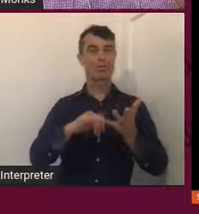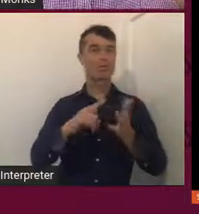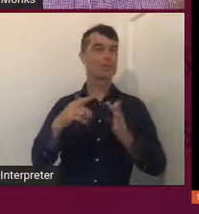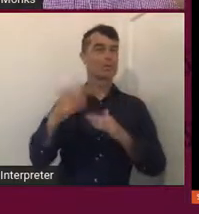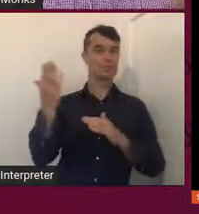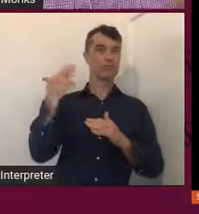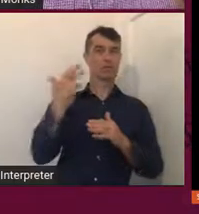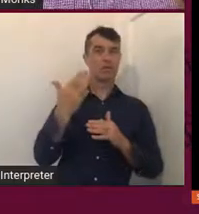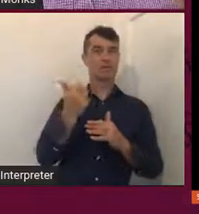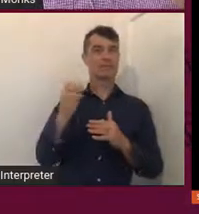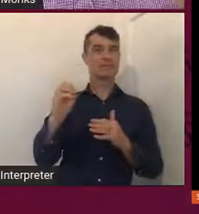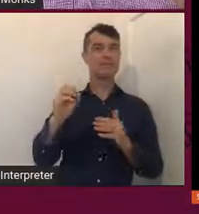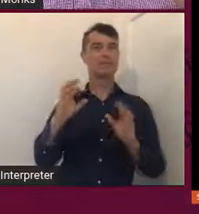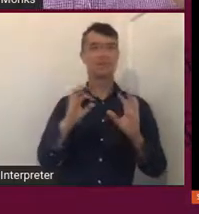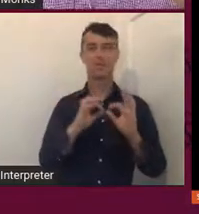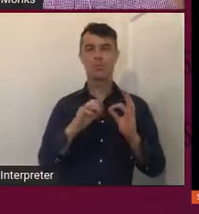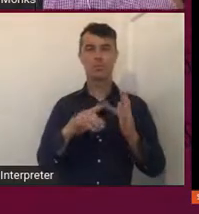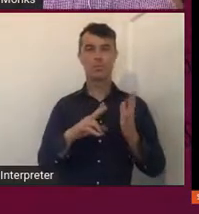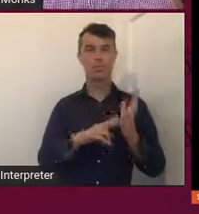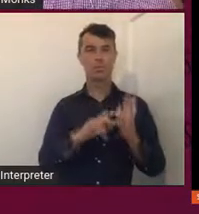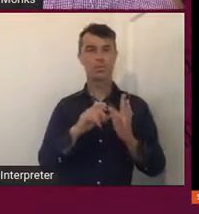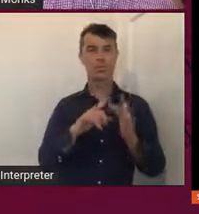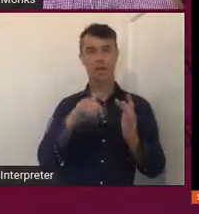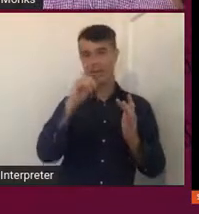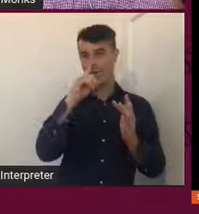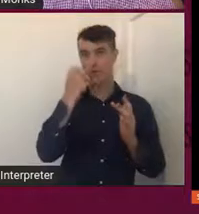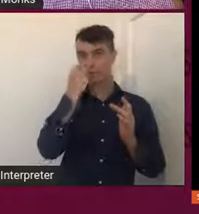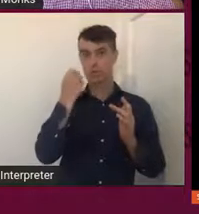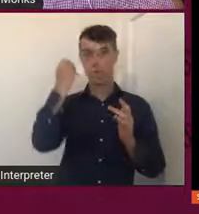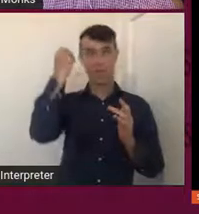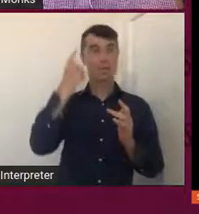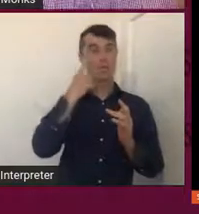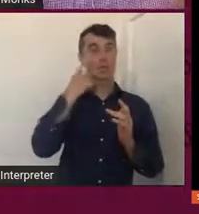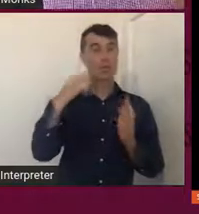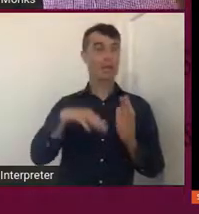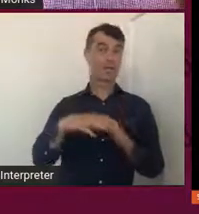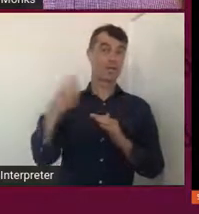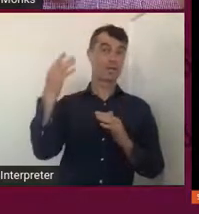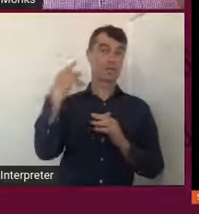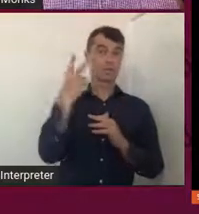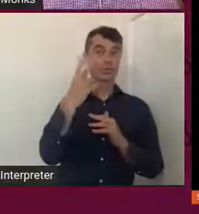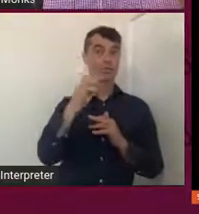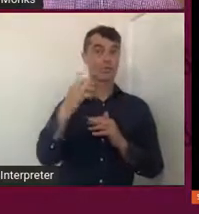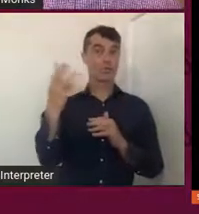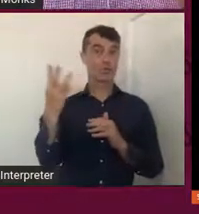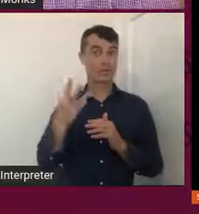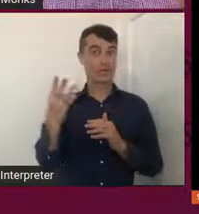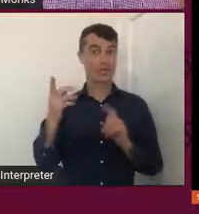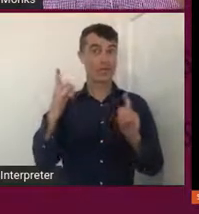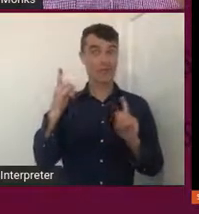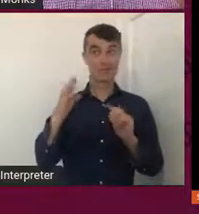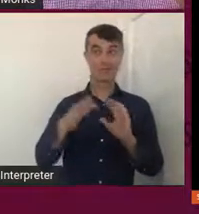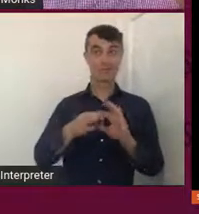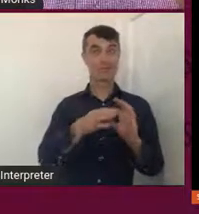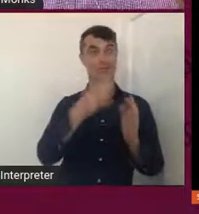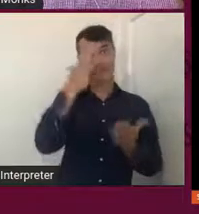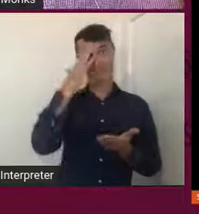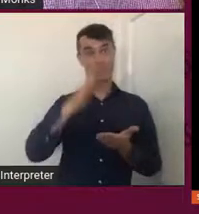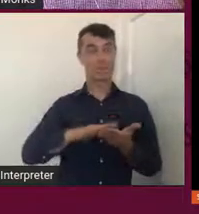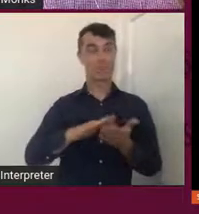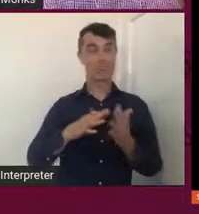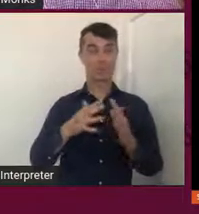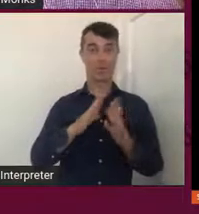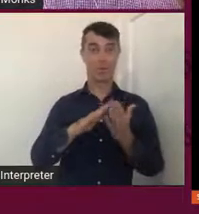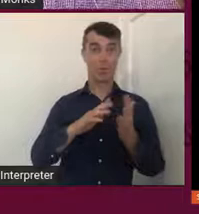people snorkelling had seen one in 2013 and there was all these memories of these whale sharks. And so